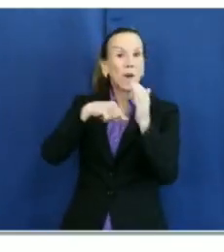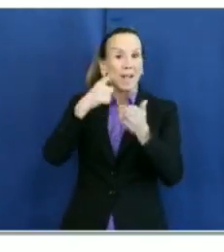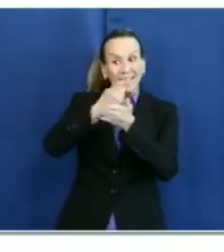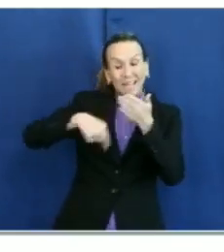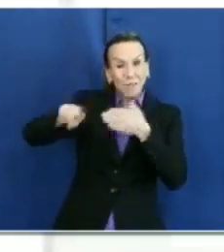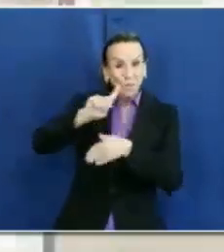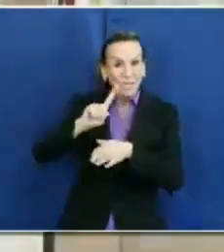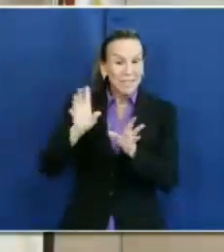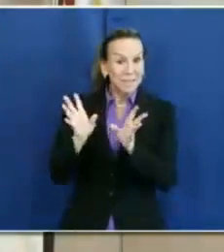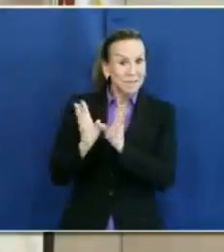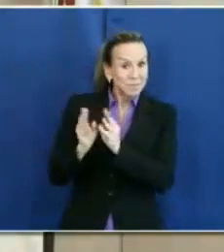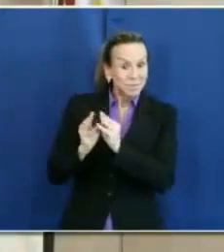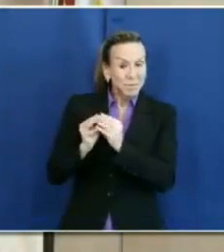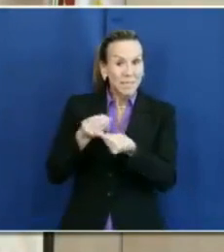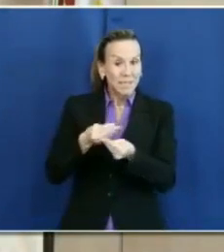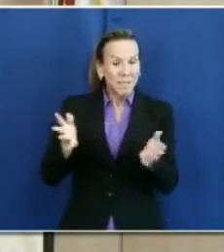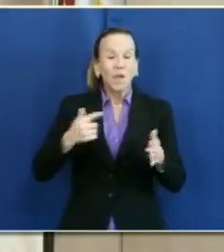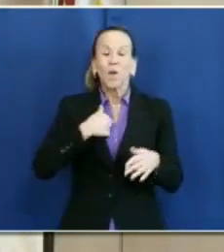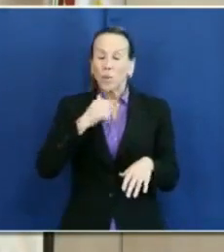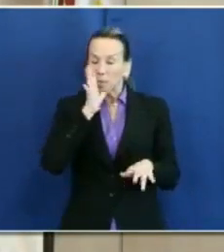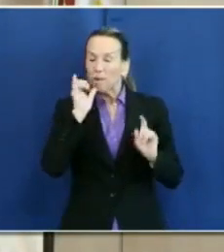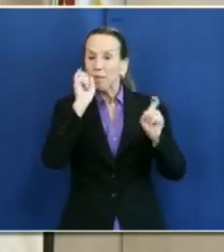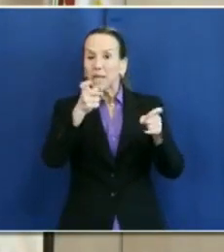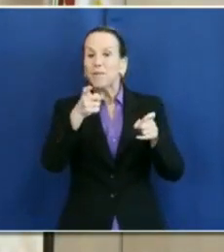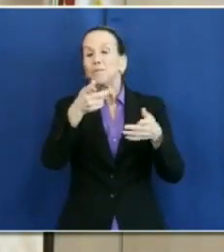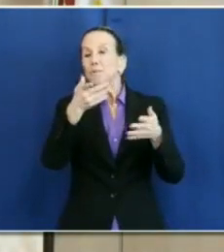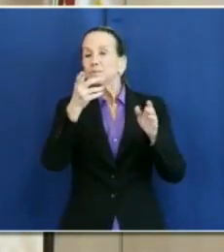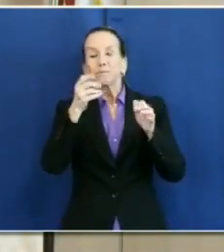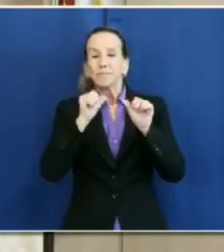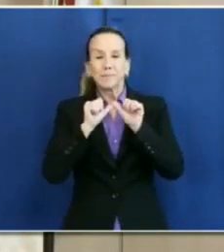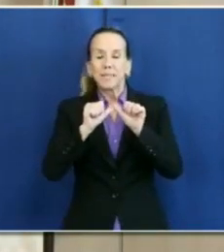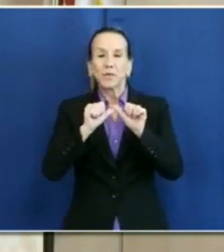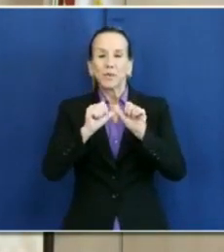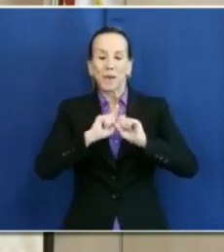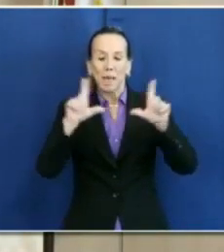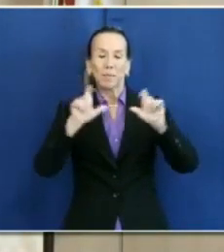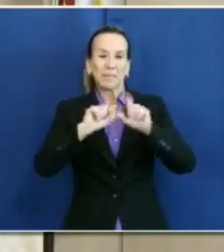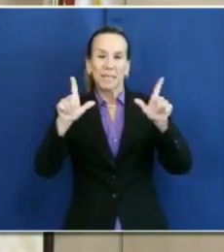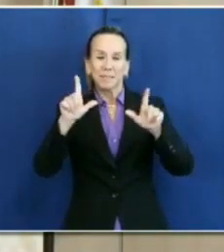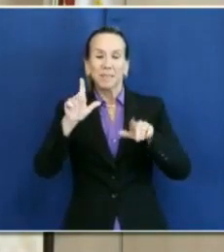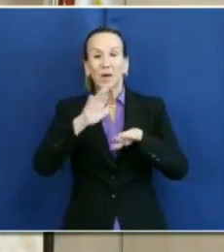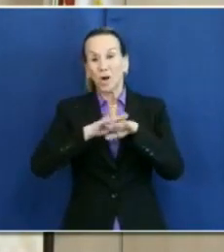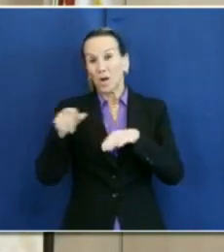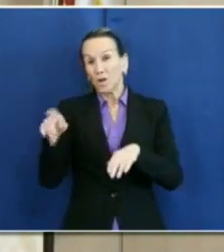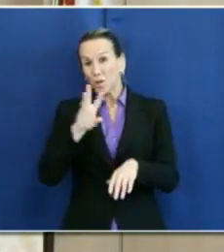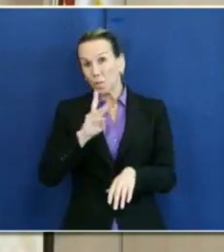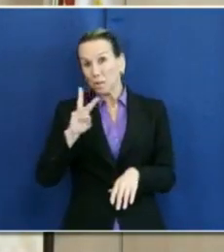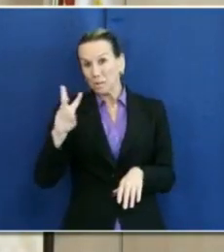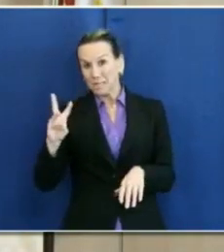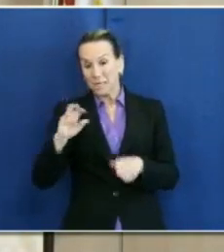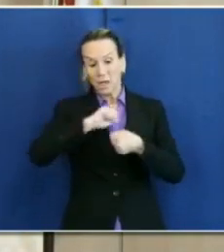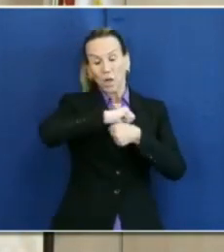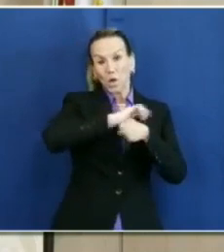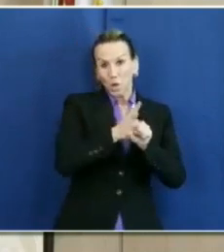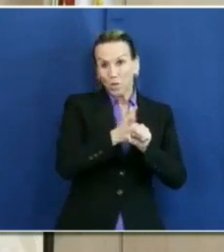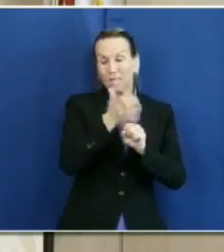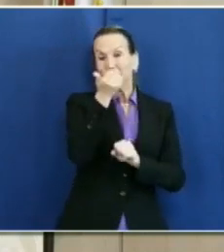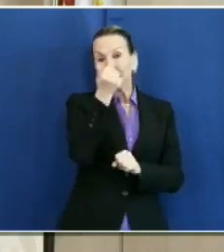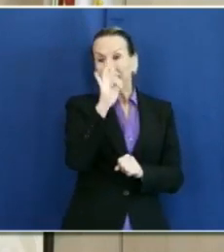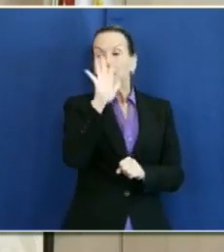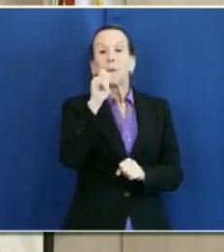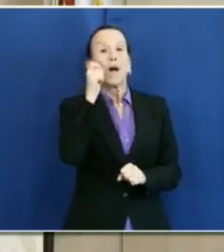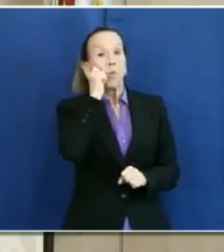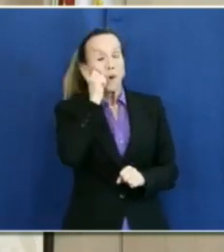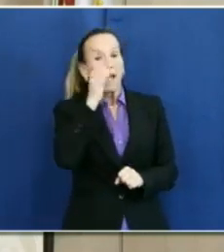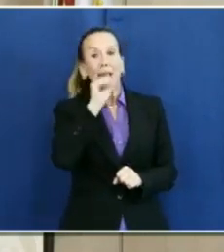we will be unveiling an update on the county website regarding COVID-19 by race and ethnicity,